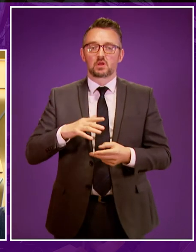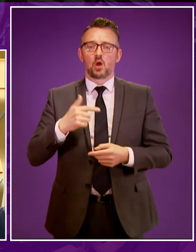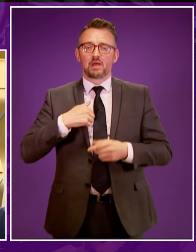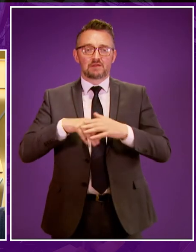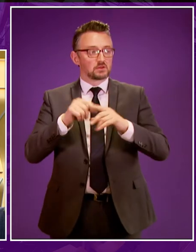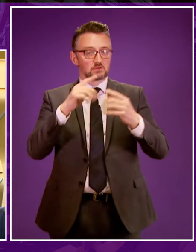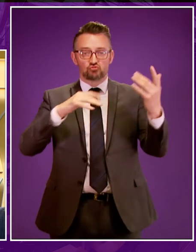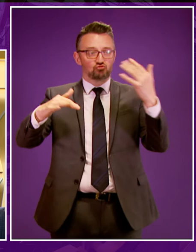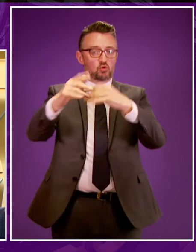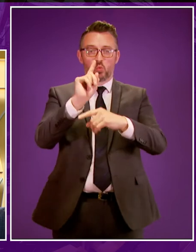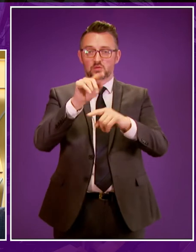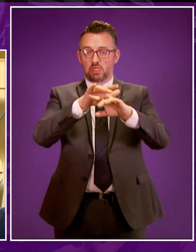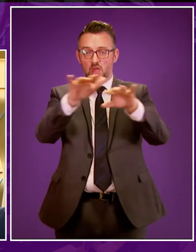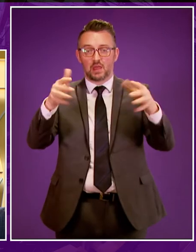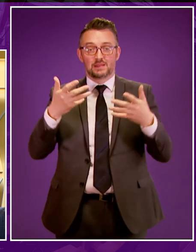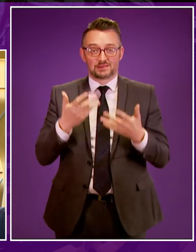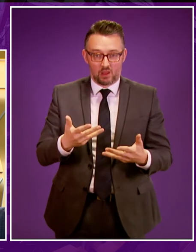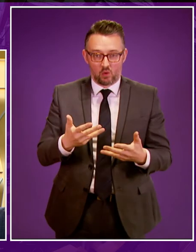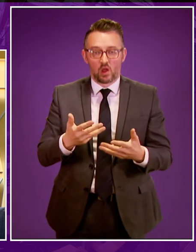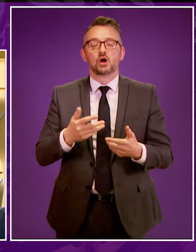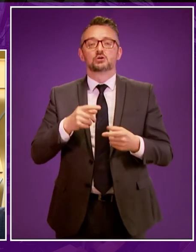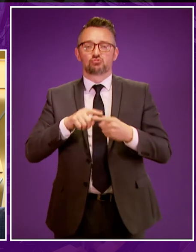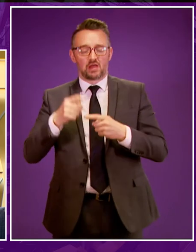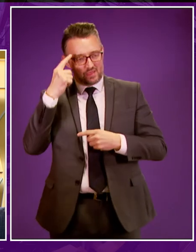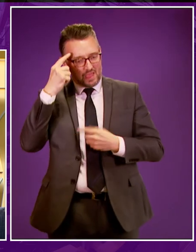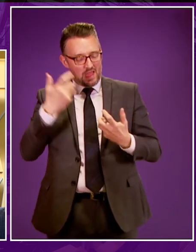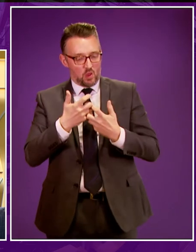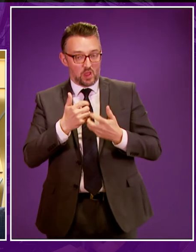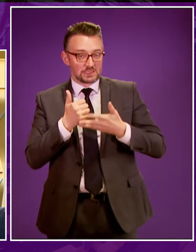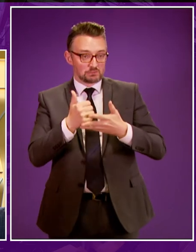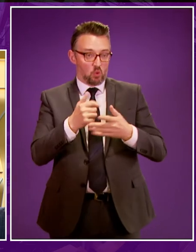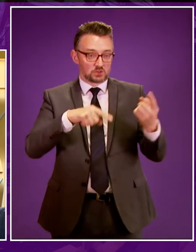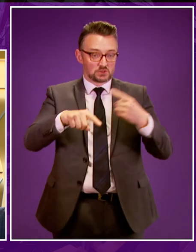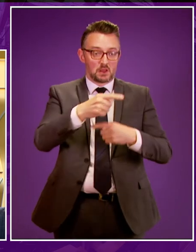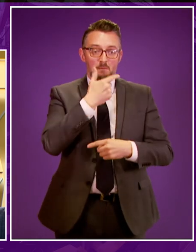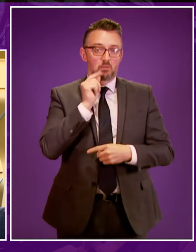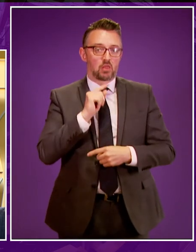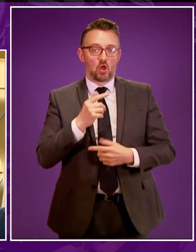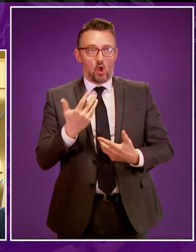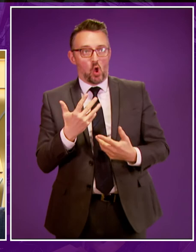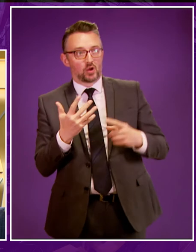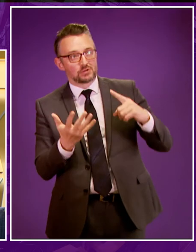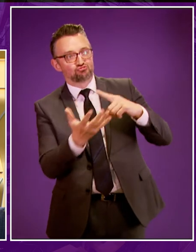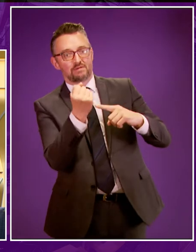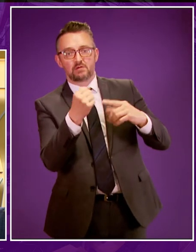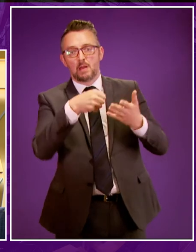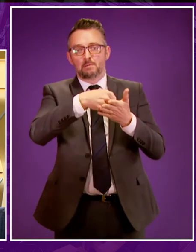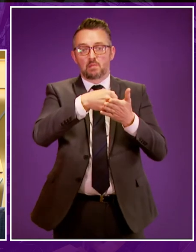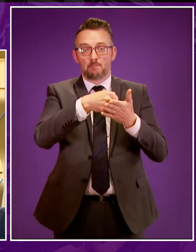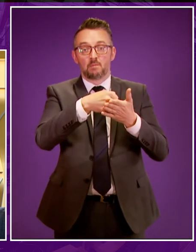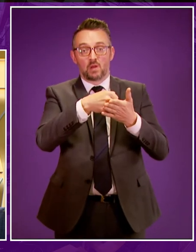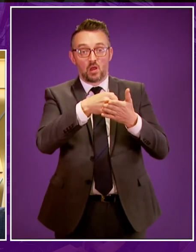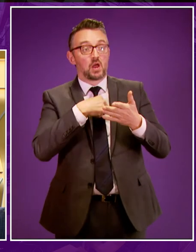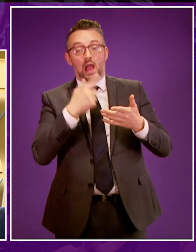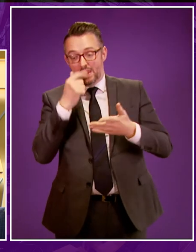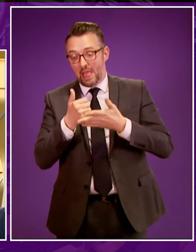the general picture is and then for us to consider how best can we support those individuals who are not maybe at the level we would like them to be at to get to that level